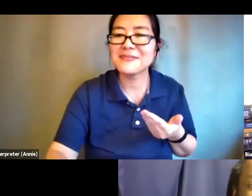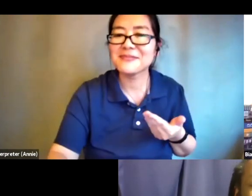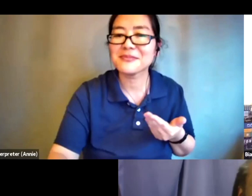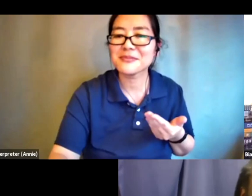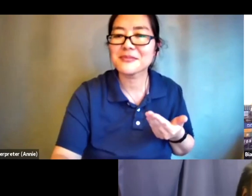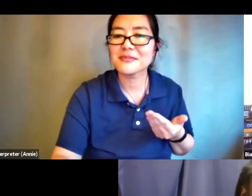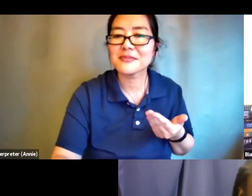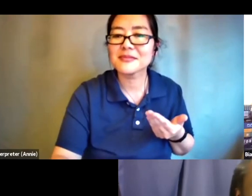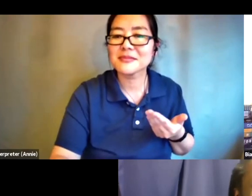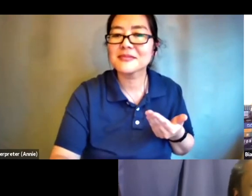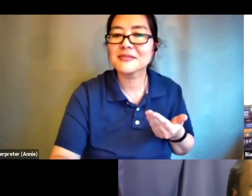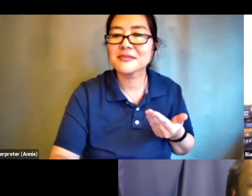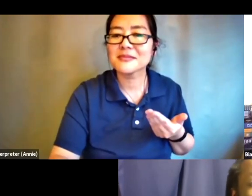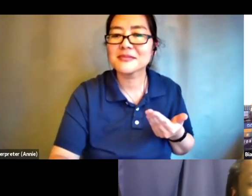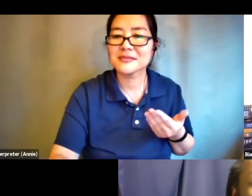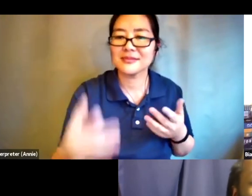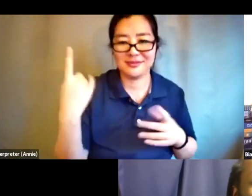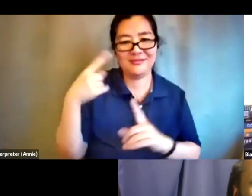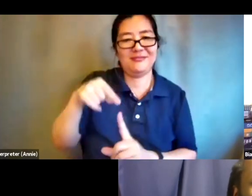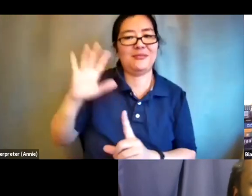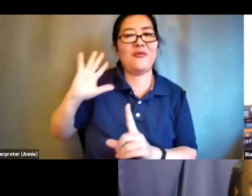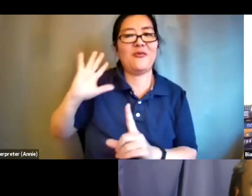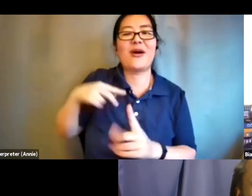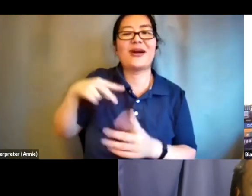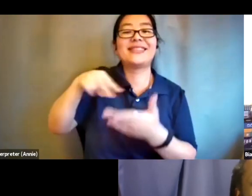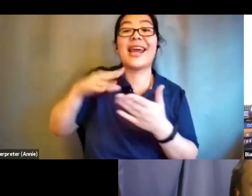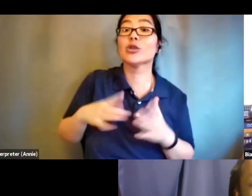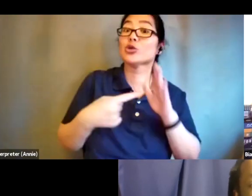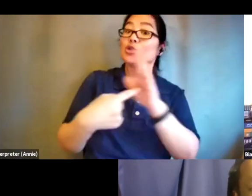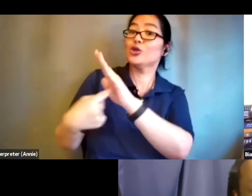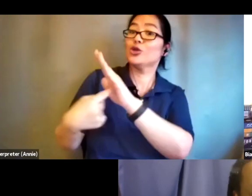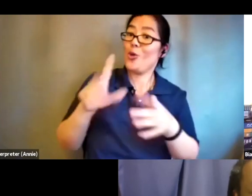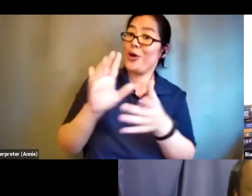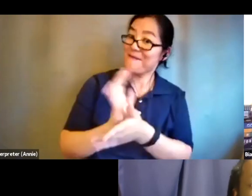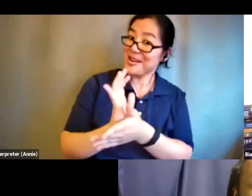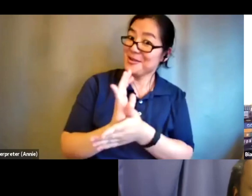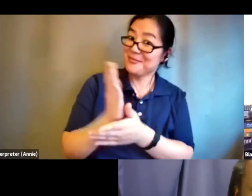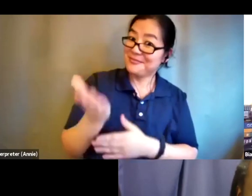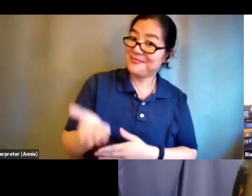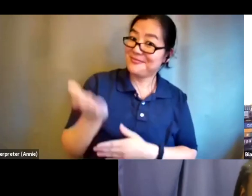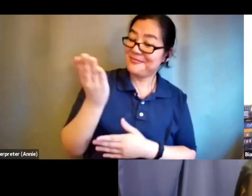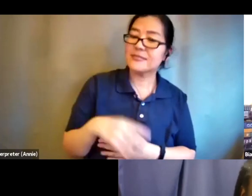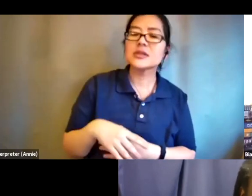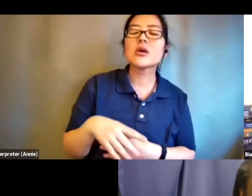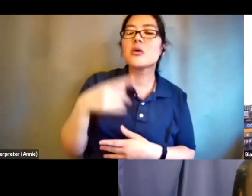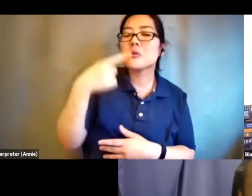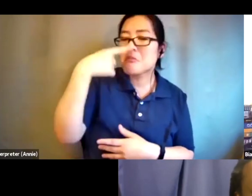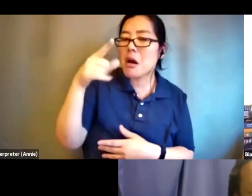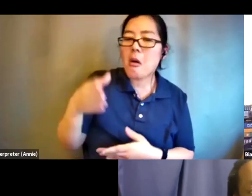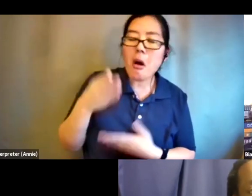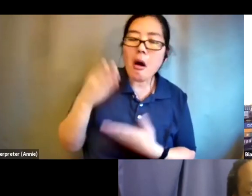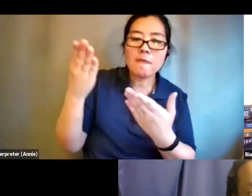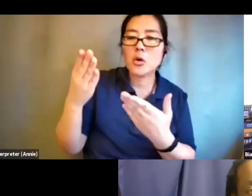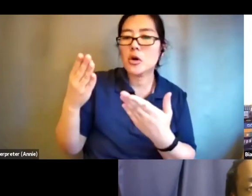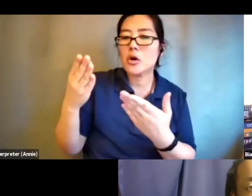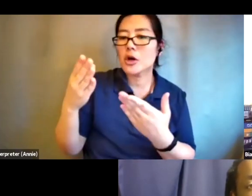was one of the dancers featured in the film antoine could you offer or sign a